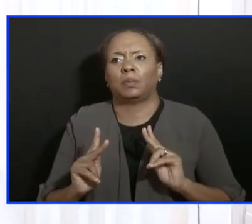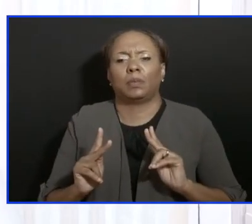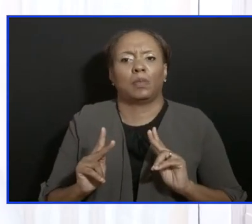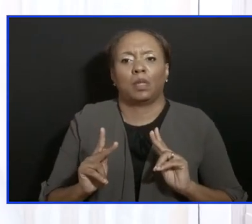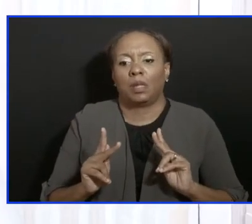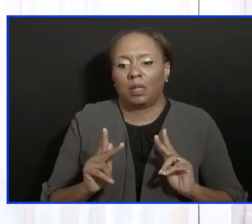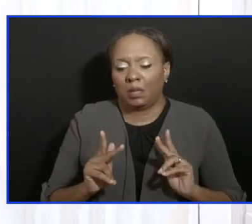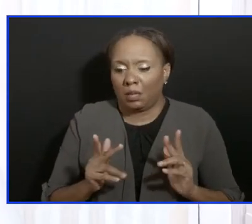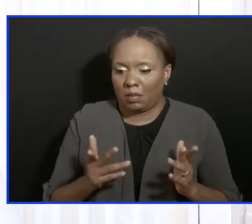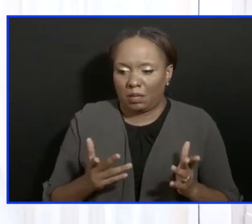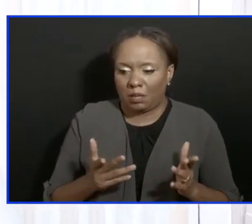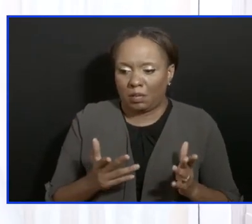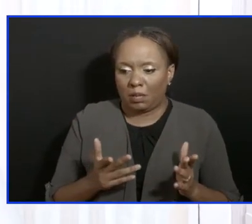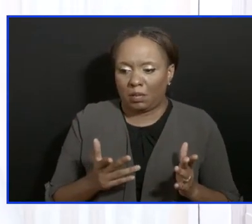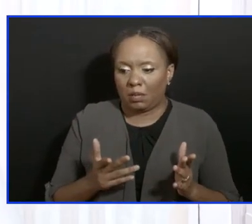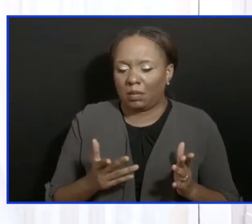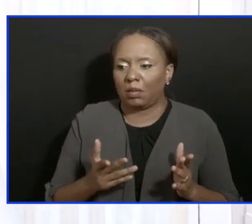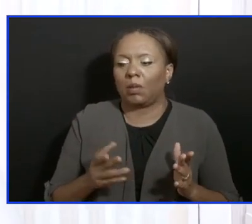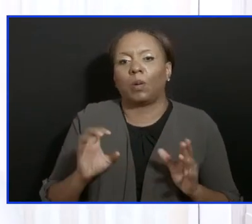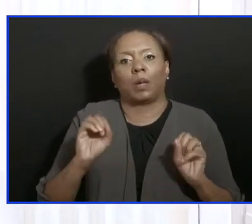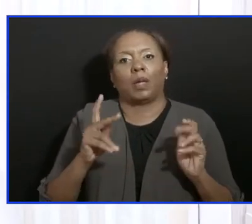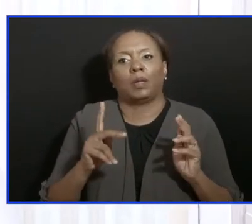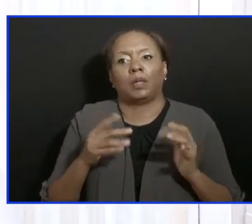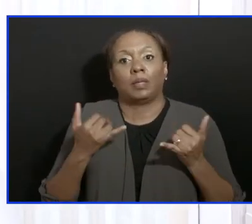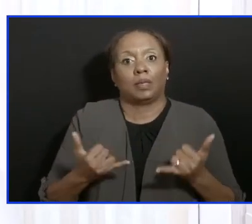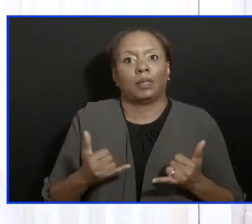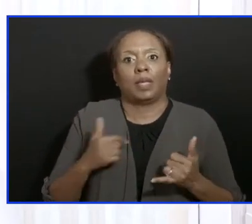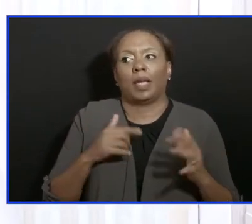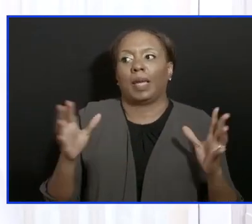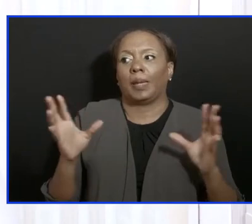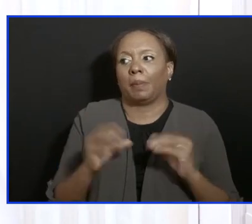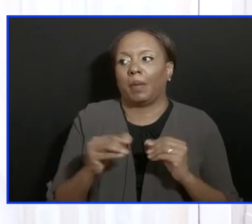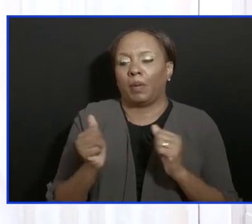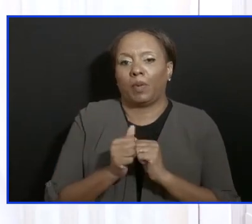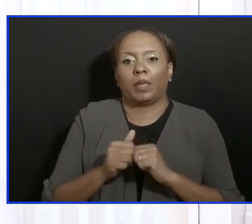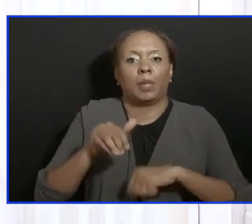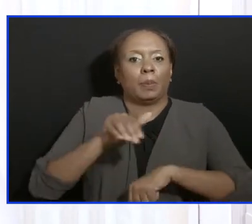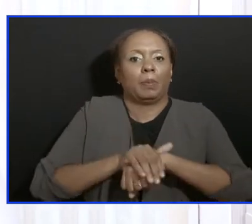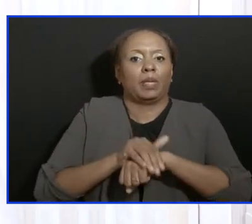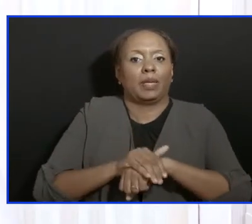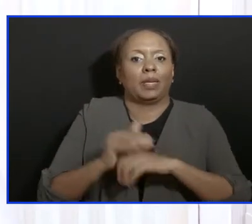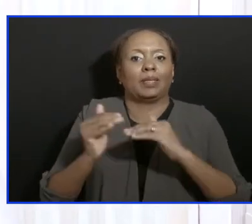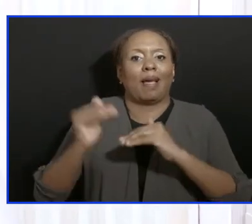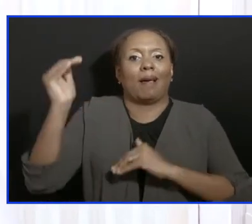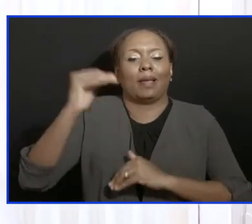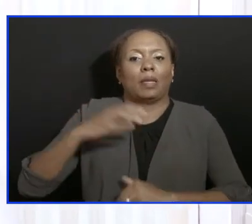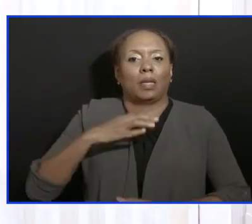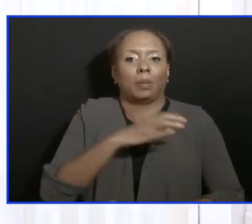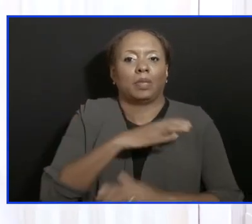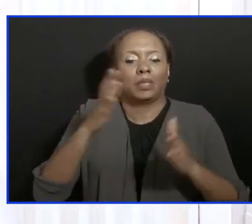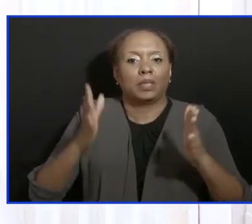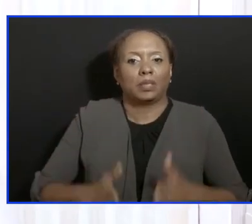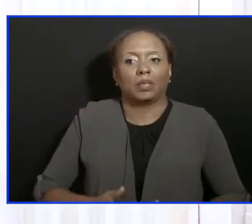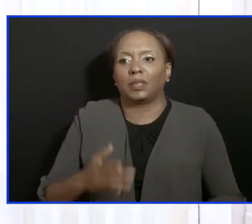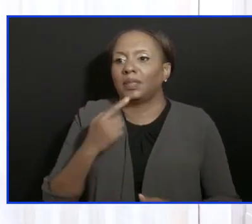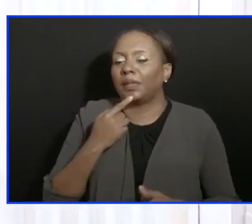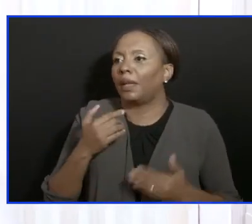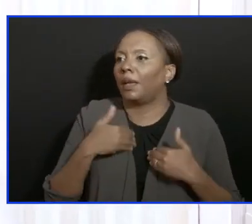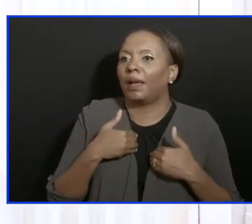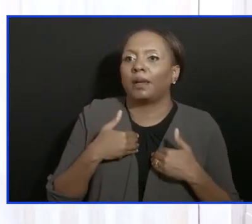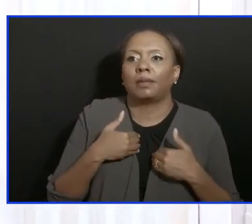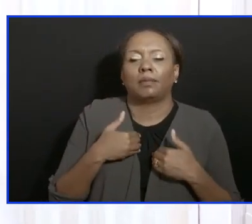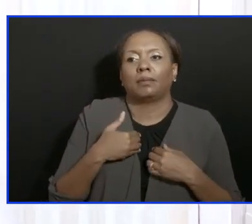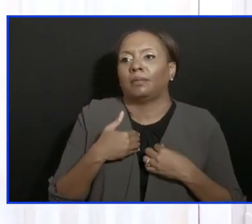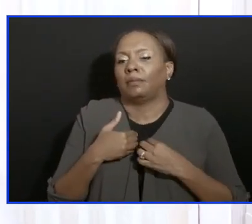to adhere. Only today we met with the British High Commissioner who reflected on the fact that even though there are recordings on the tube in London